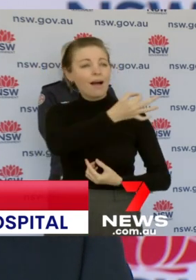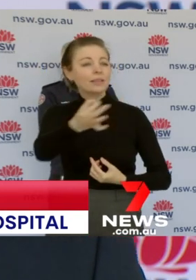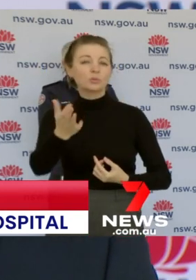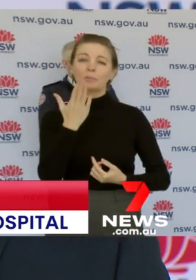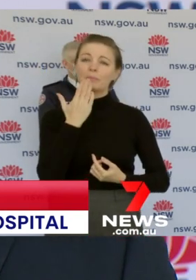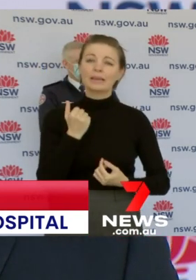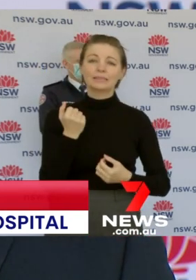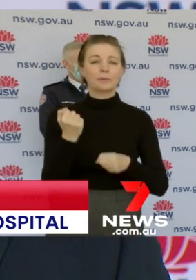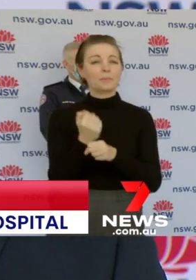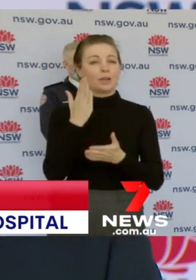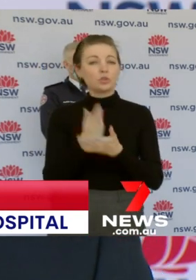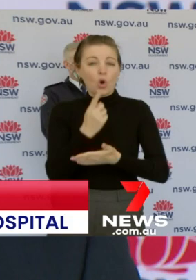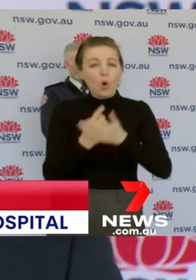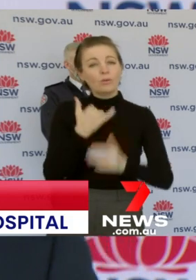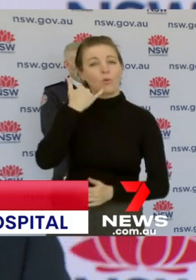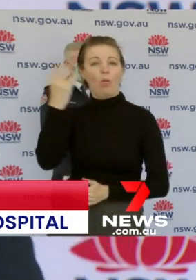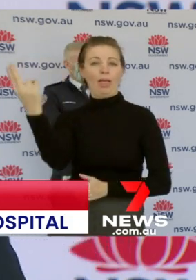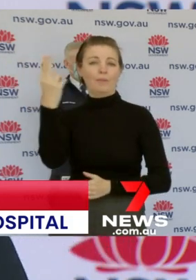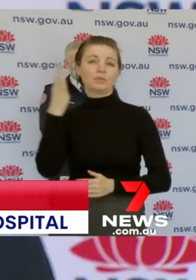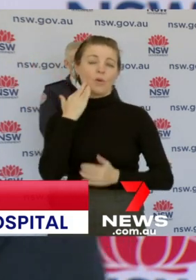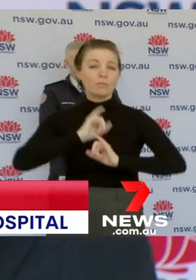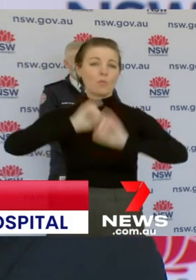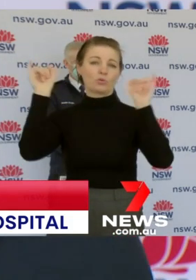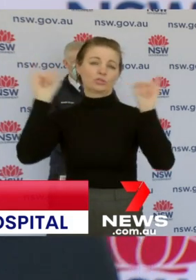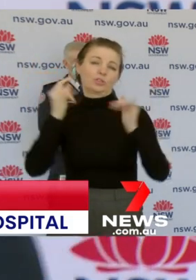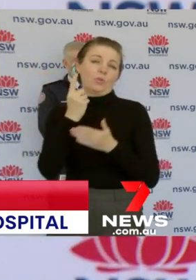emergencies. So first of all, Dr Jeremy McAnulty.